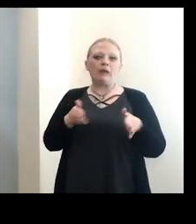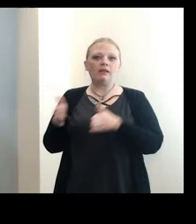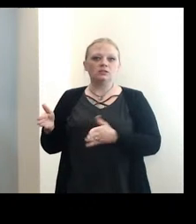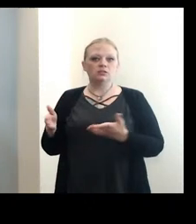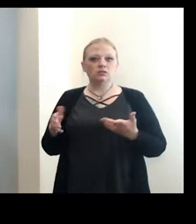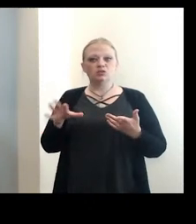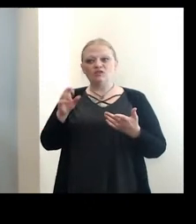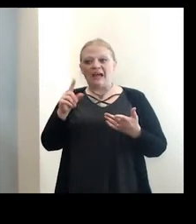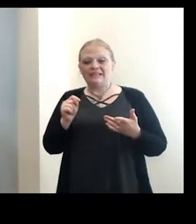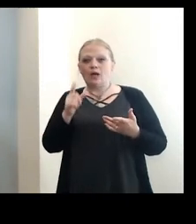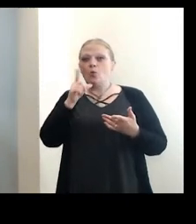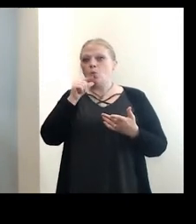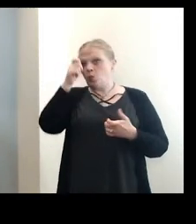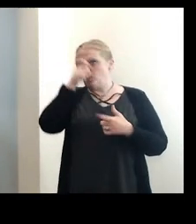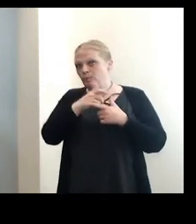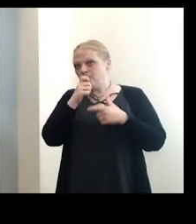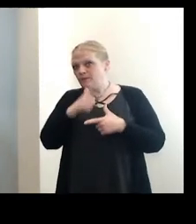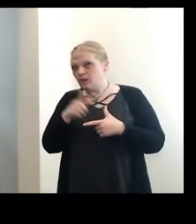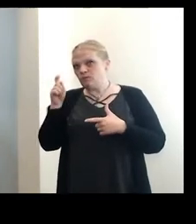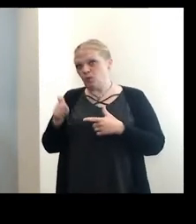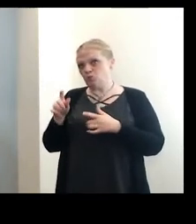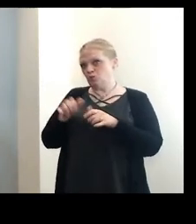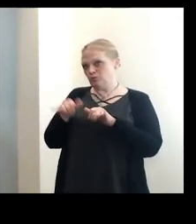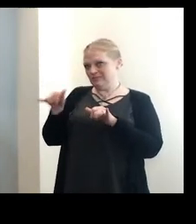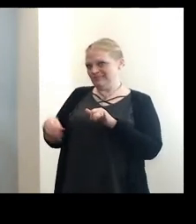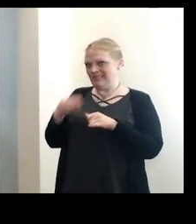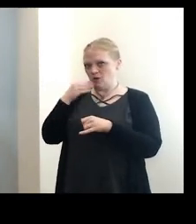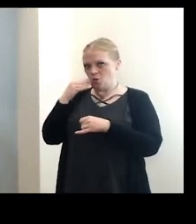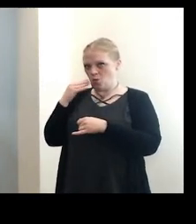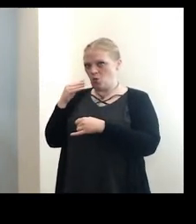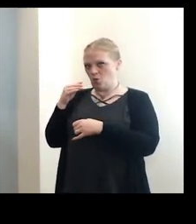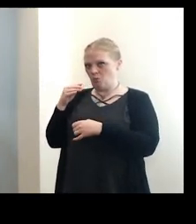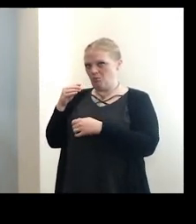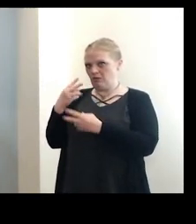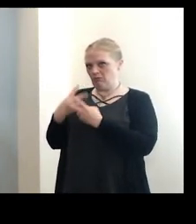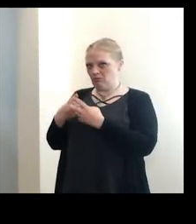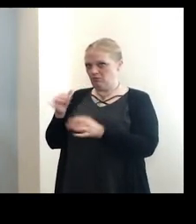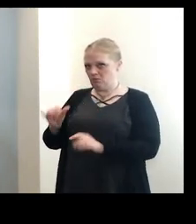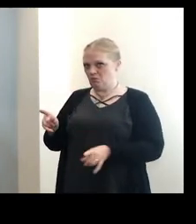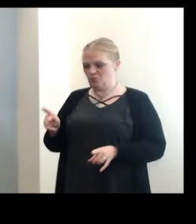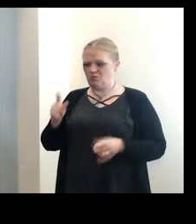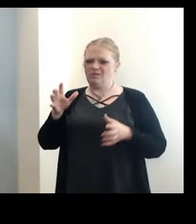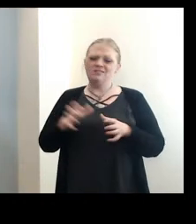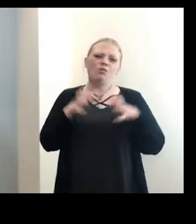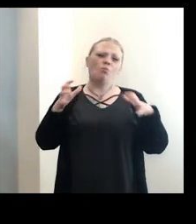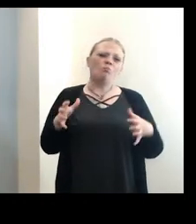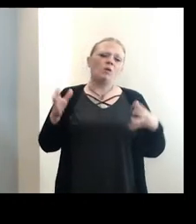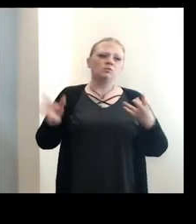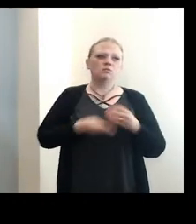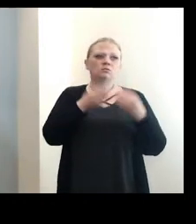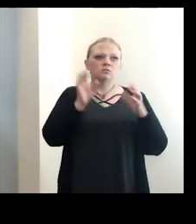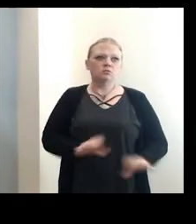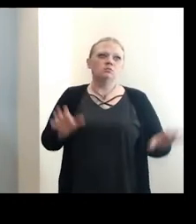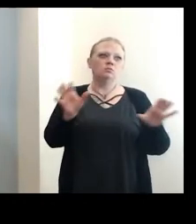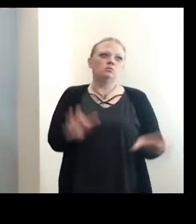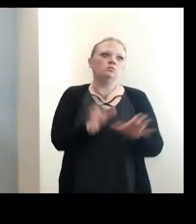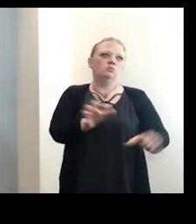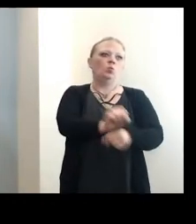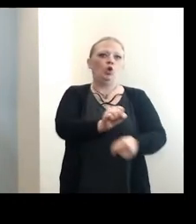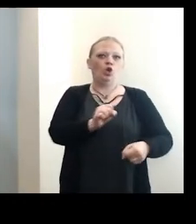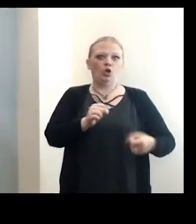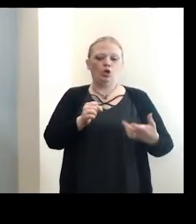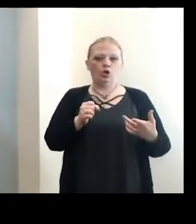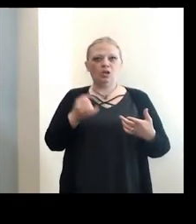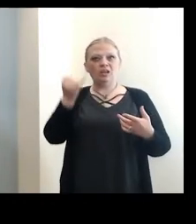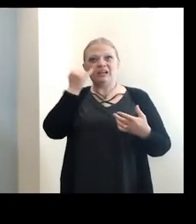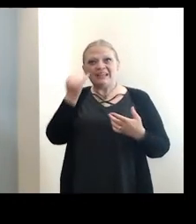siblings are in the home and should be in quarantine and just makes a lot of extra work for our staff. So please, if your kids are in quarantine, please keep